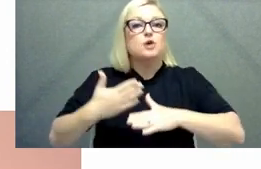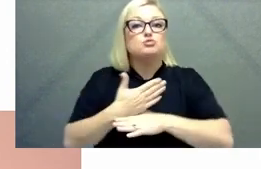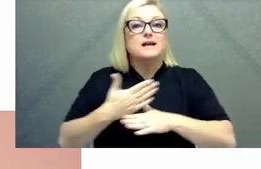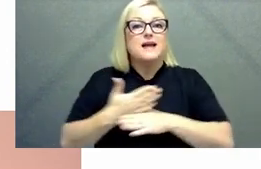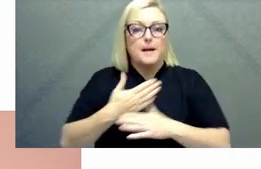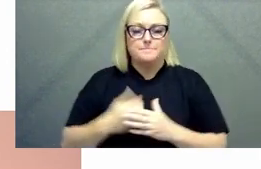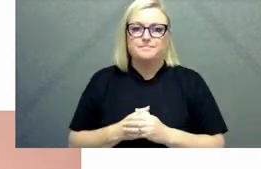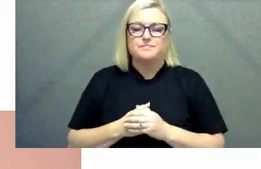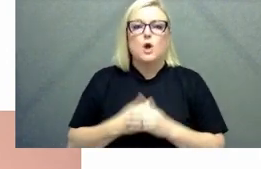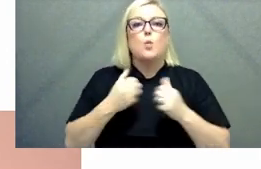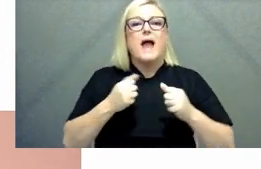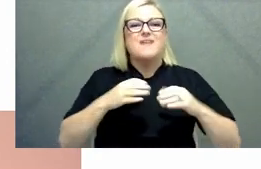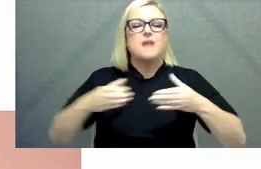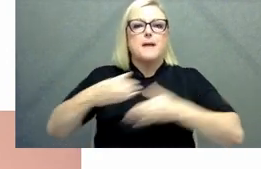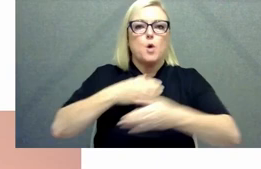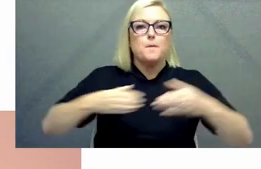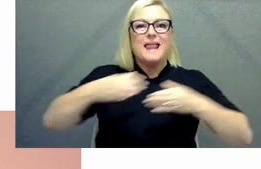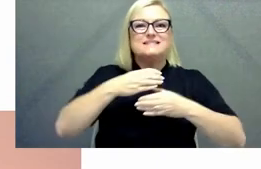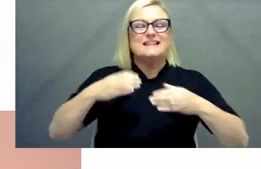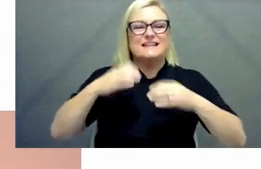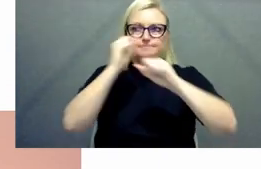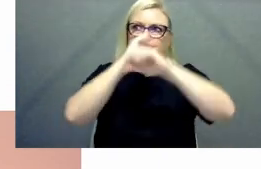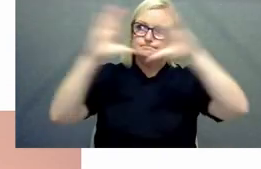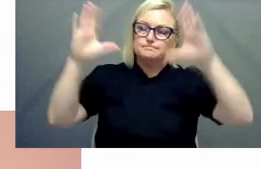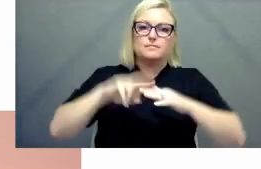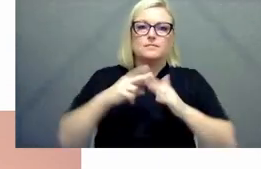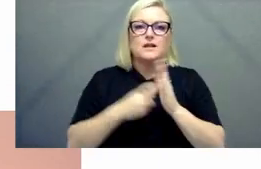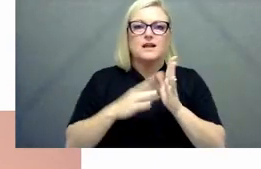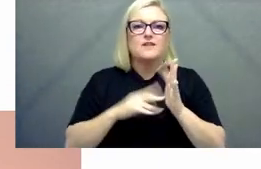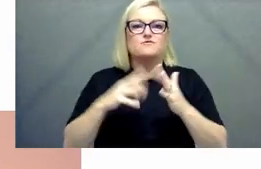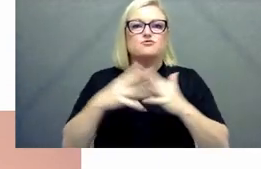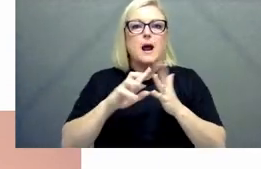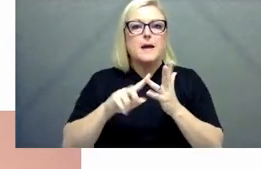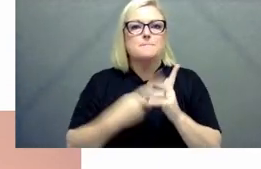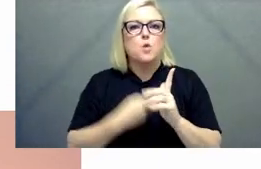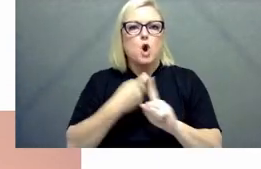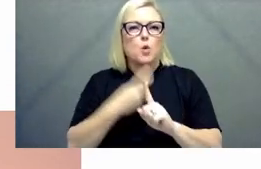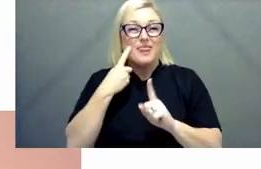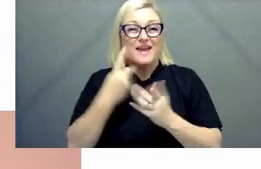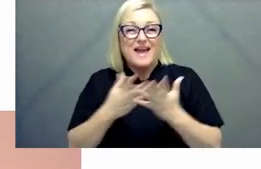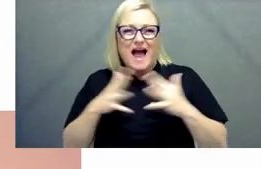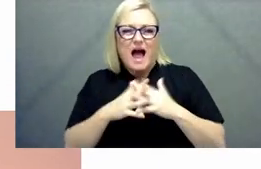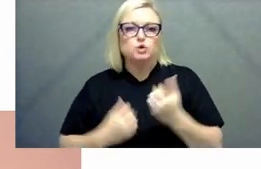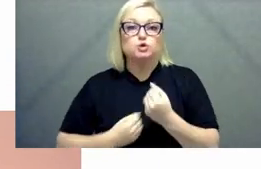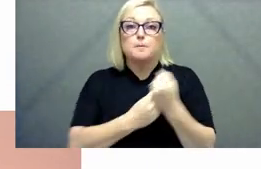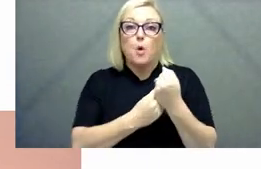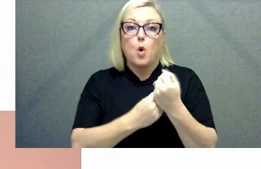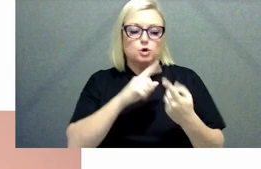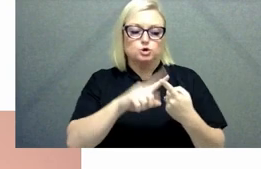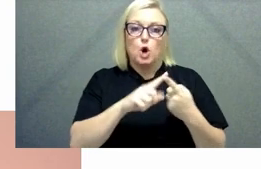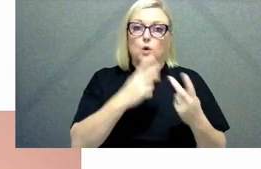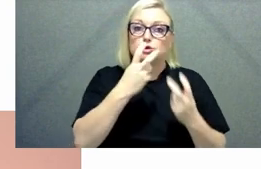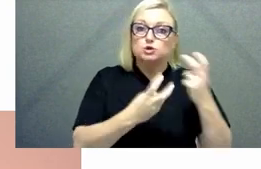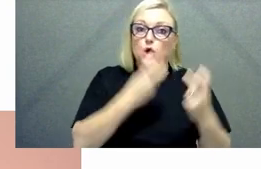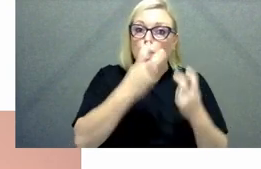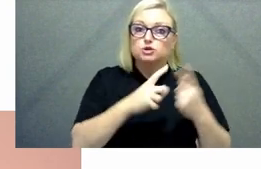framework in 2021 and we're thinking a lot about different mechanisms to support that including the surge reserve and other